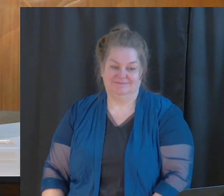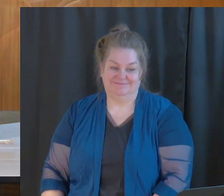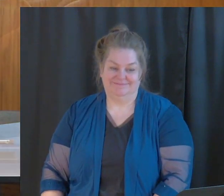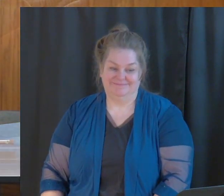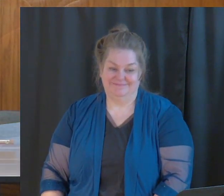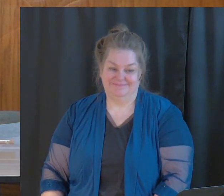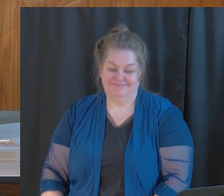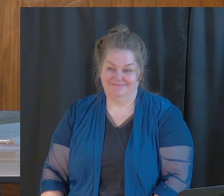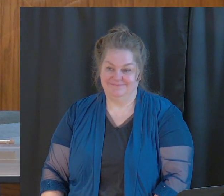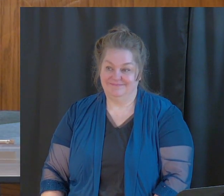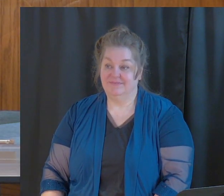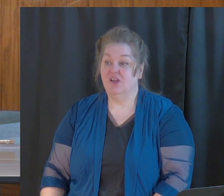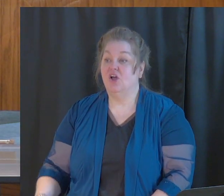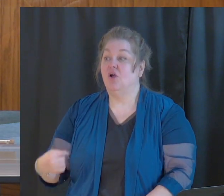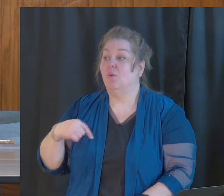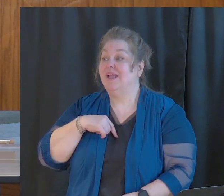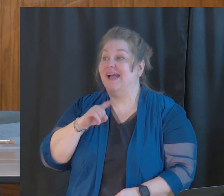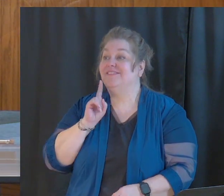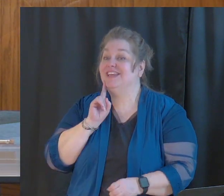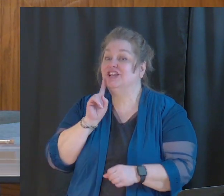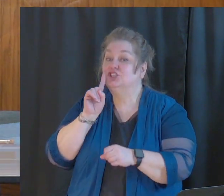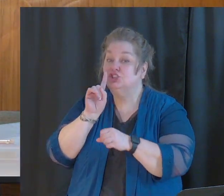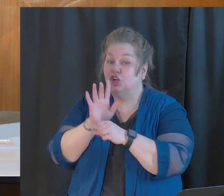Friends, we have the assurance of salvation.